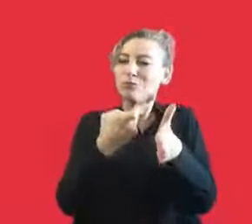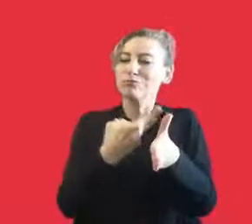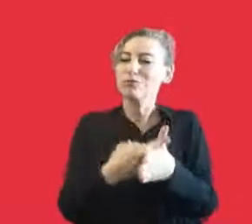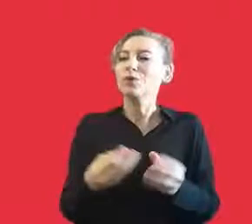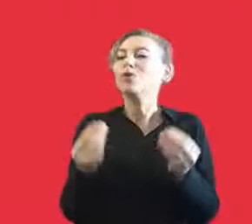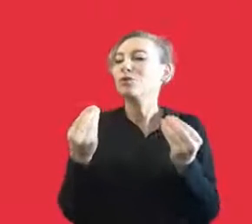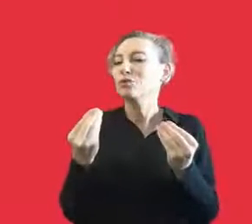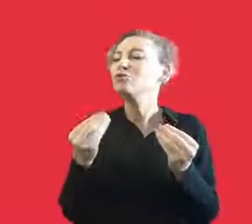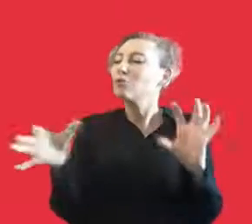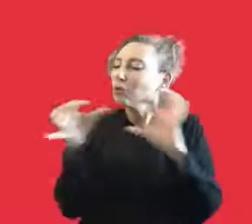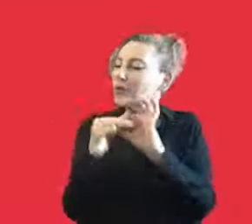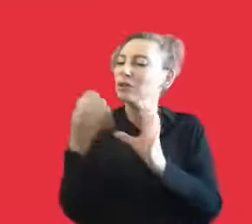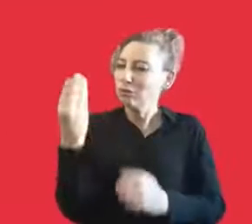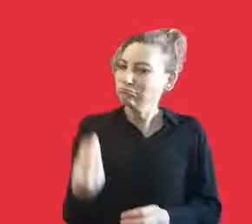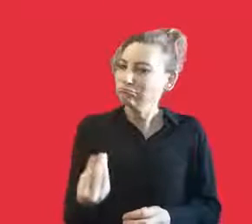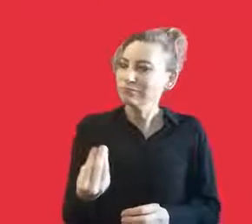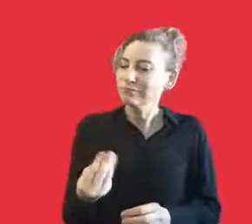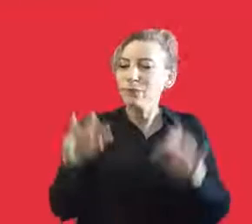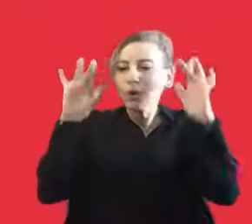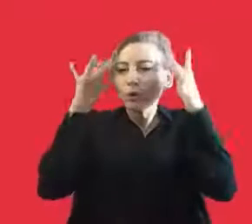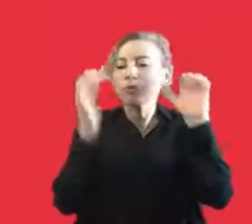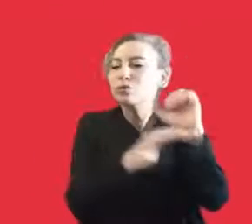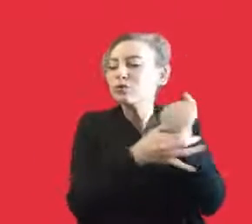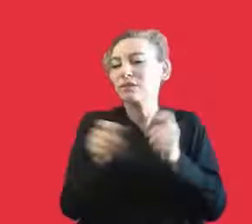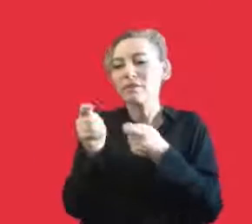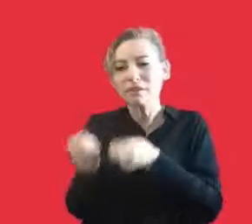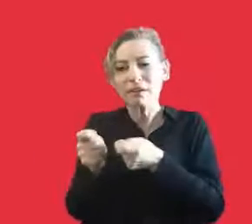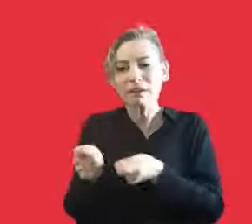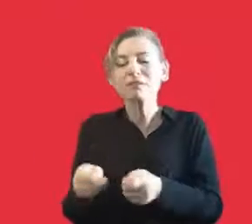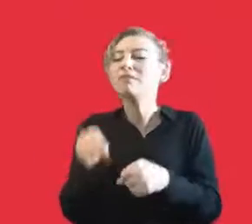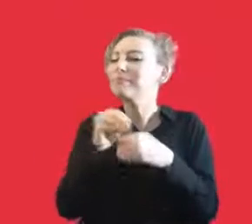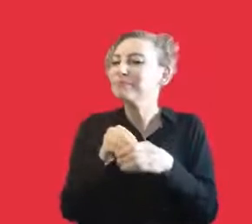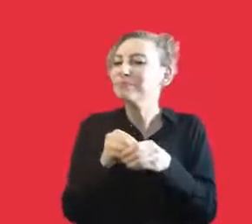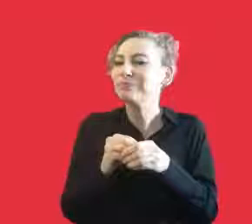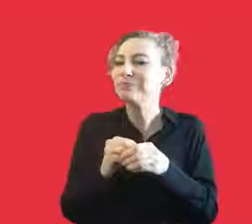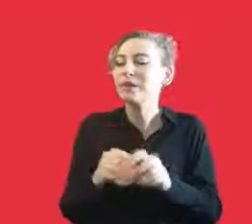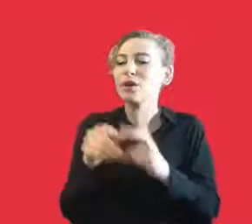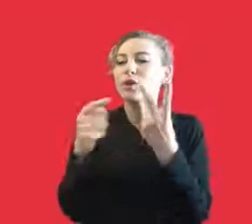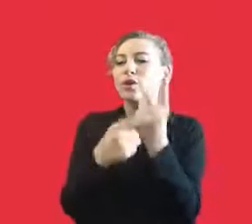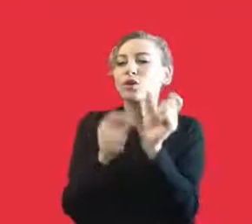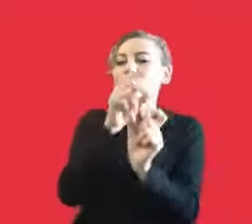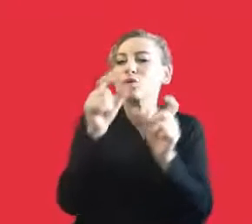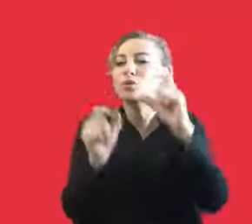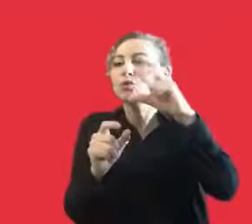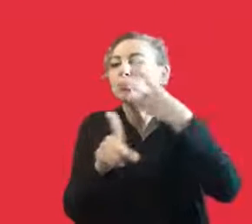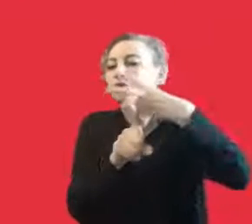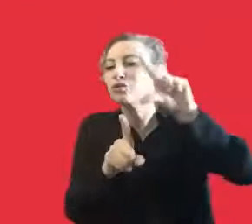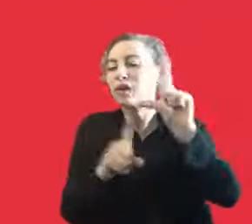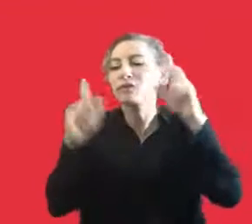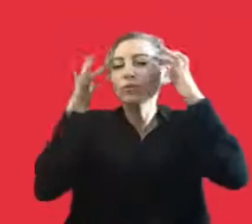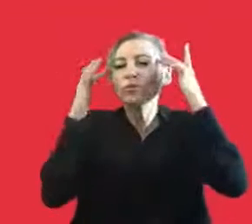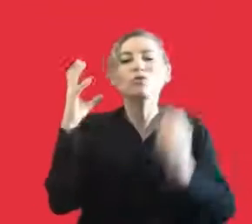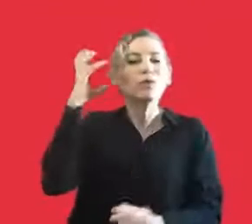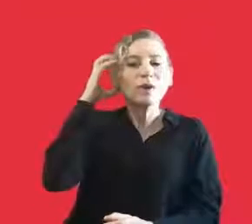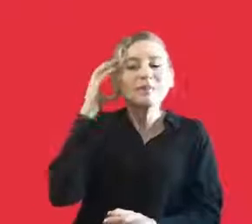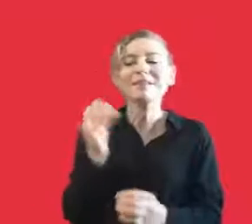also provided a support to volunteerism projects, especially in Culture Arts and Etim, Yücel Culture Foundation. Thank you. Thank you very